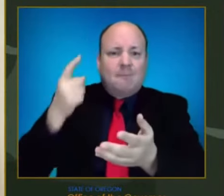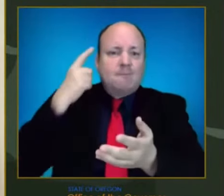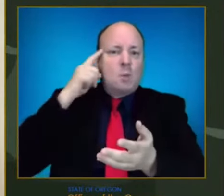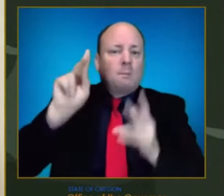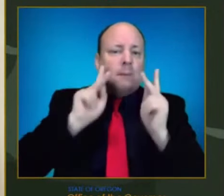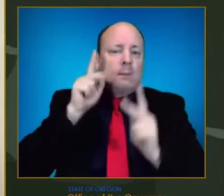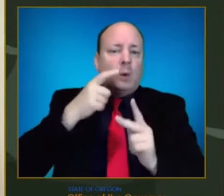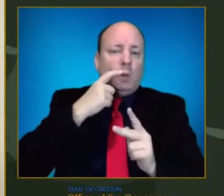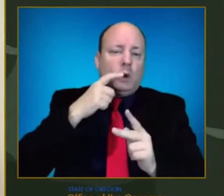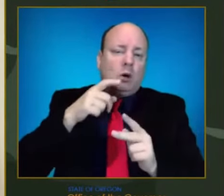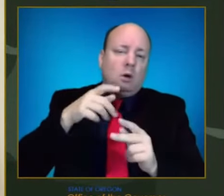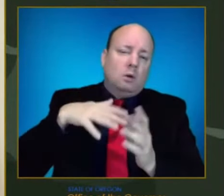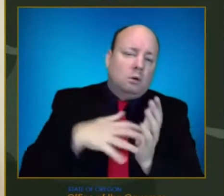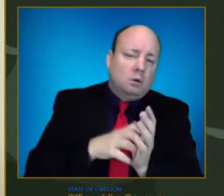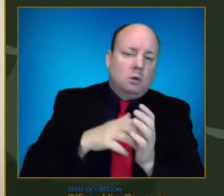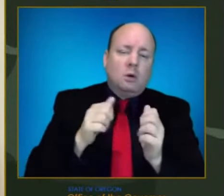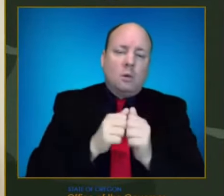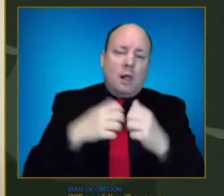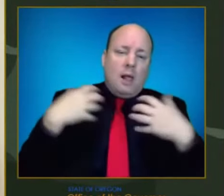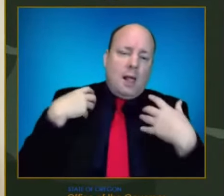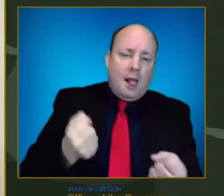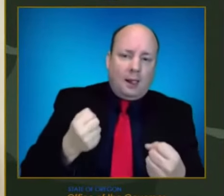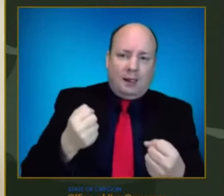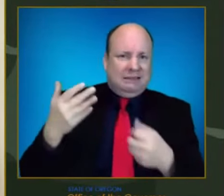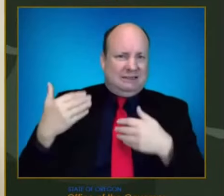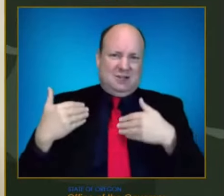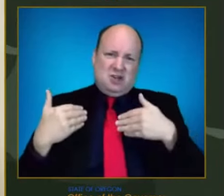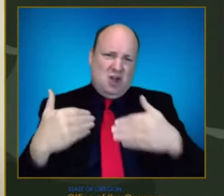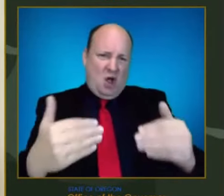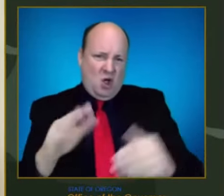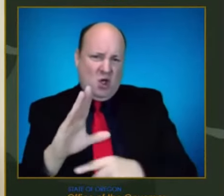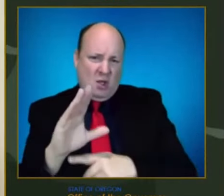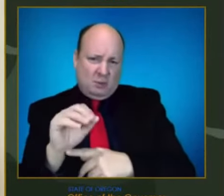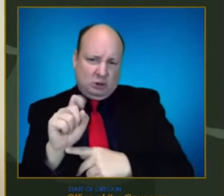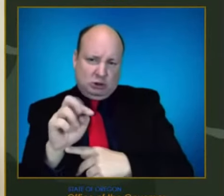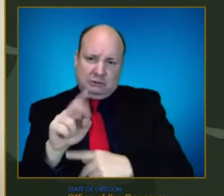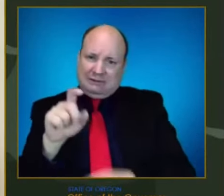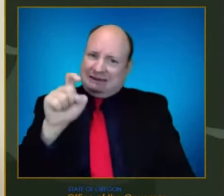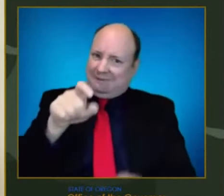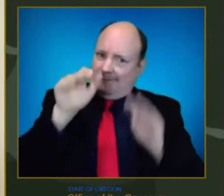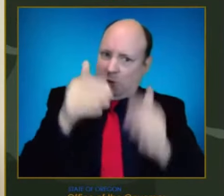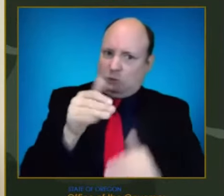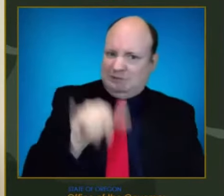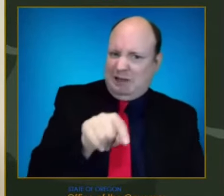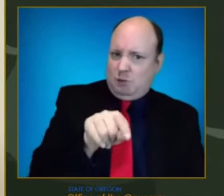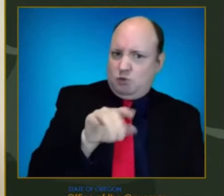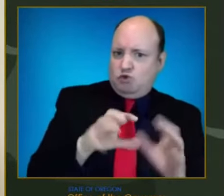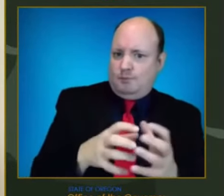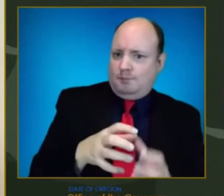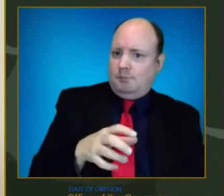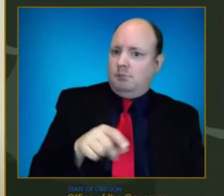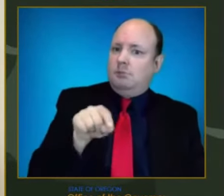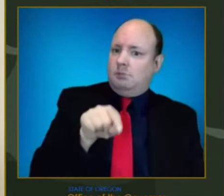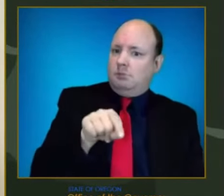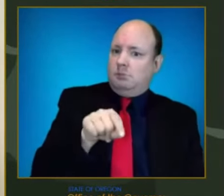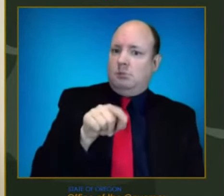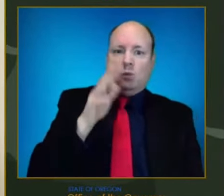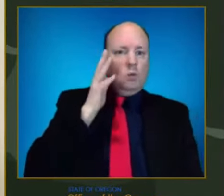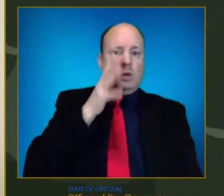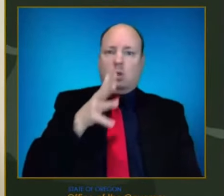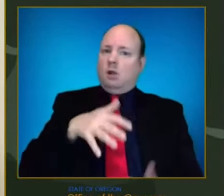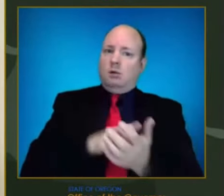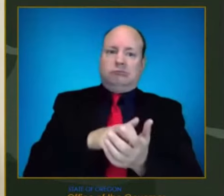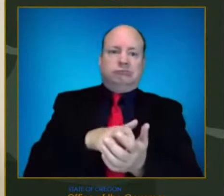race against the clock, and so we're really focused on boosting these vulnerable Oregonians that are in assisted